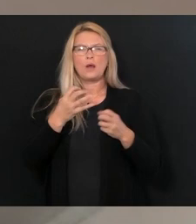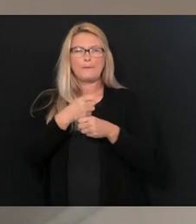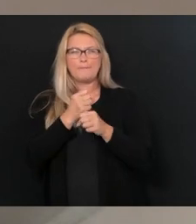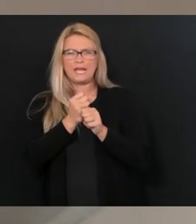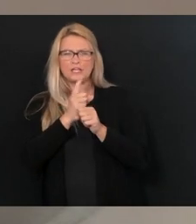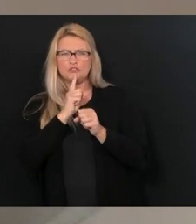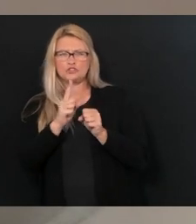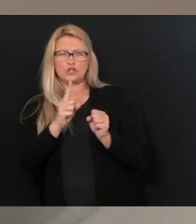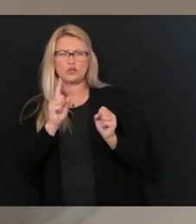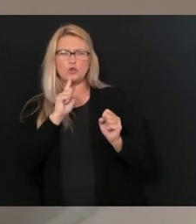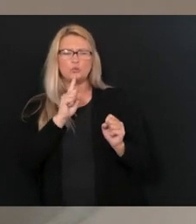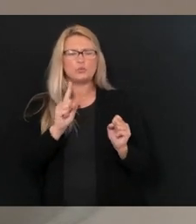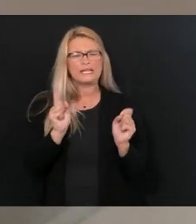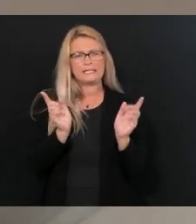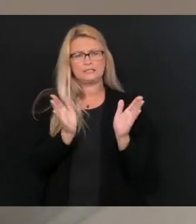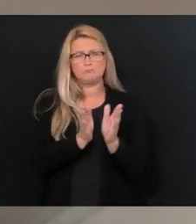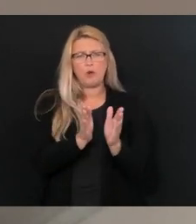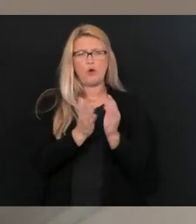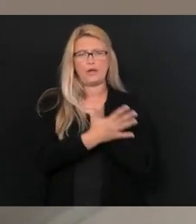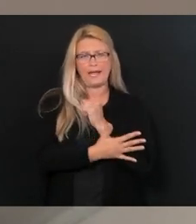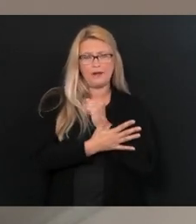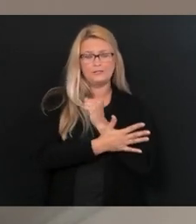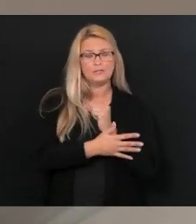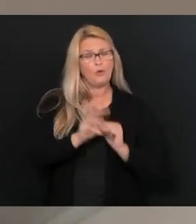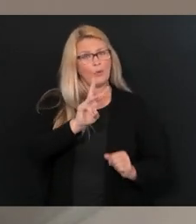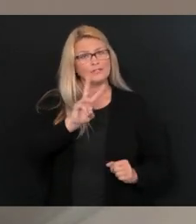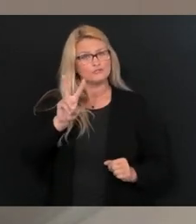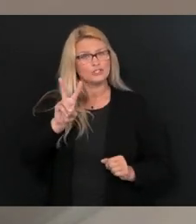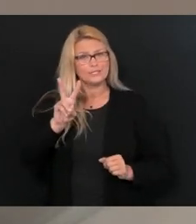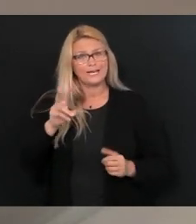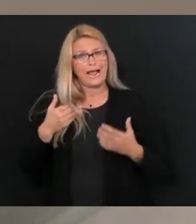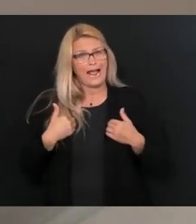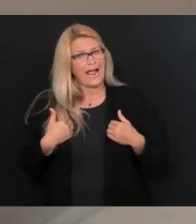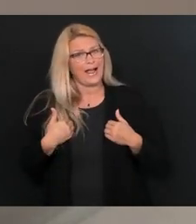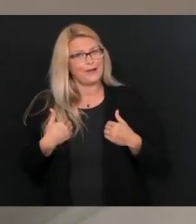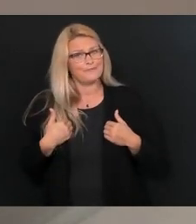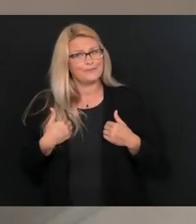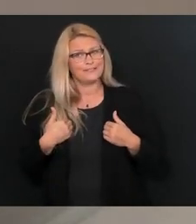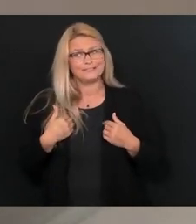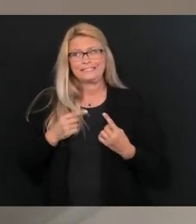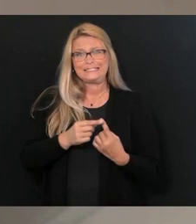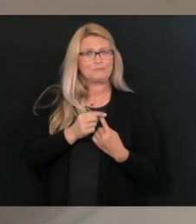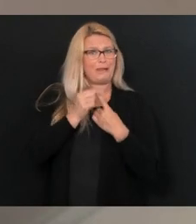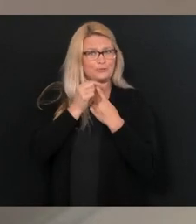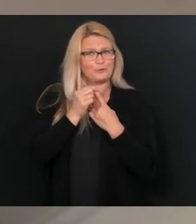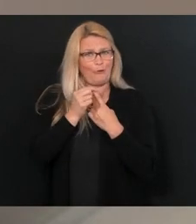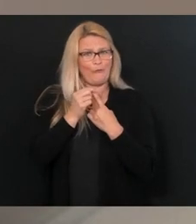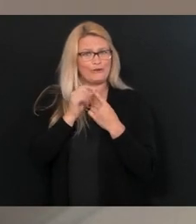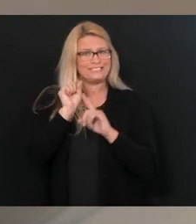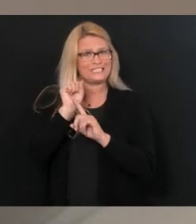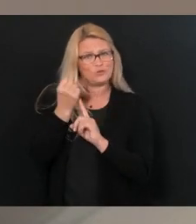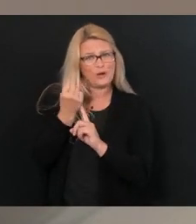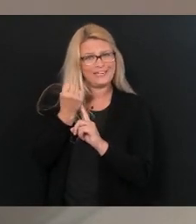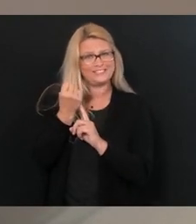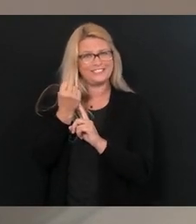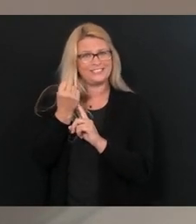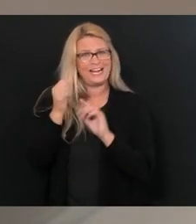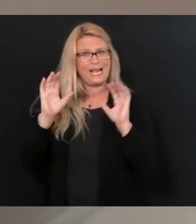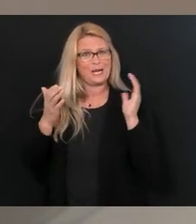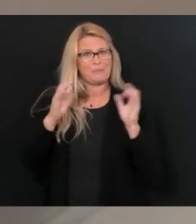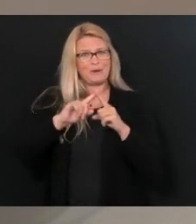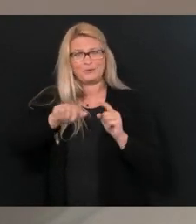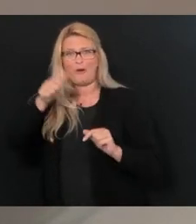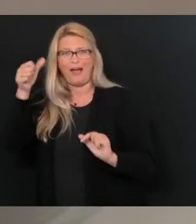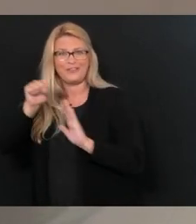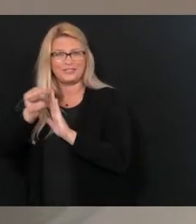counties, those really small counties, because West Virginia is really kind of unique in the country in many states, is we have